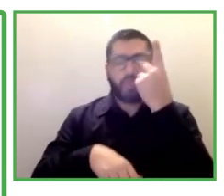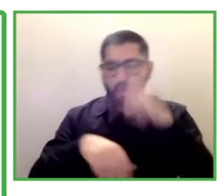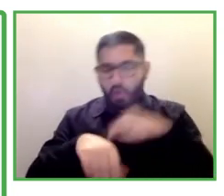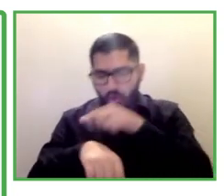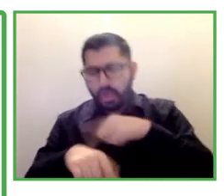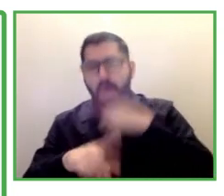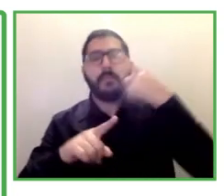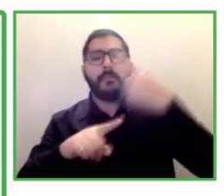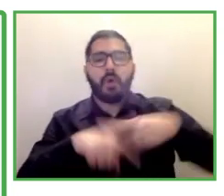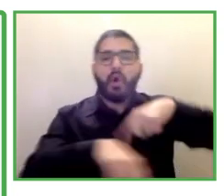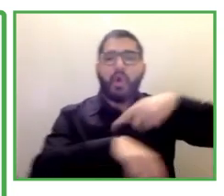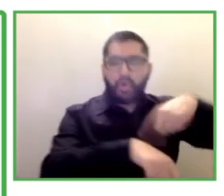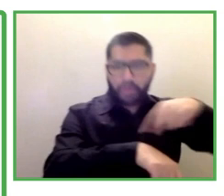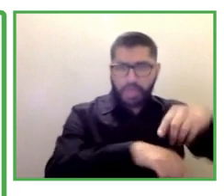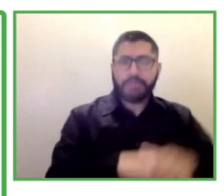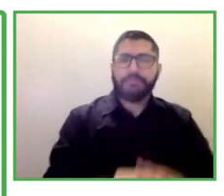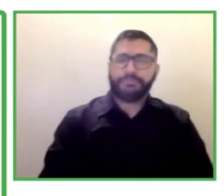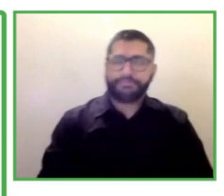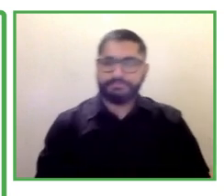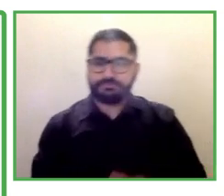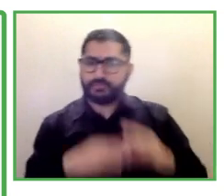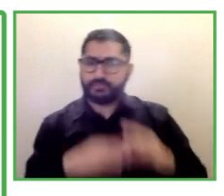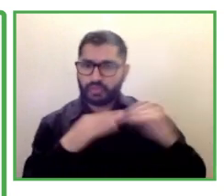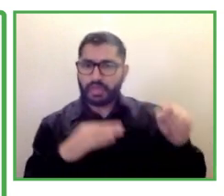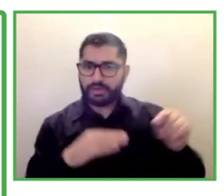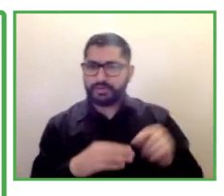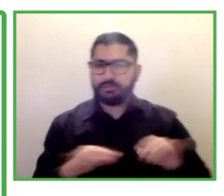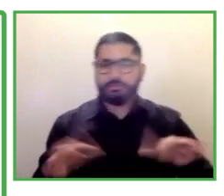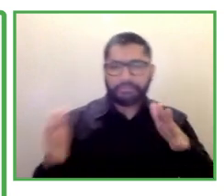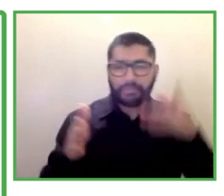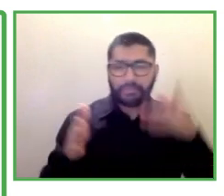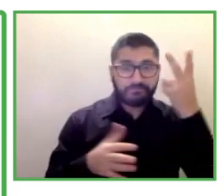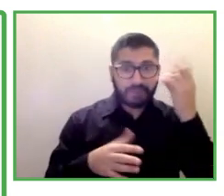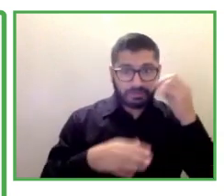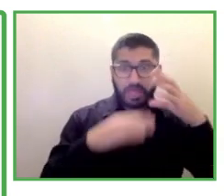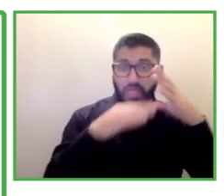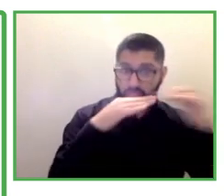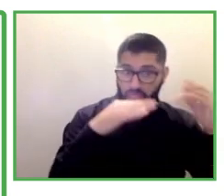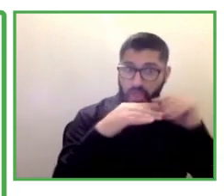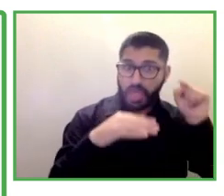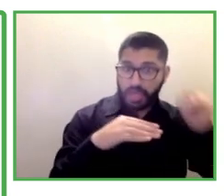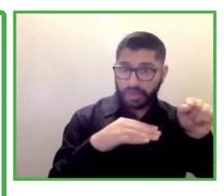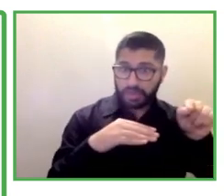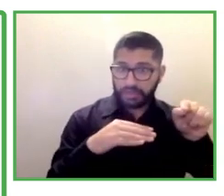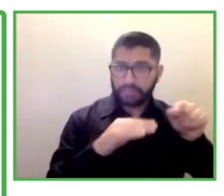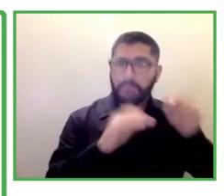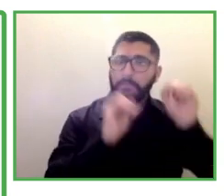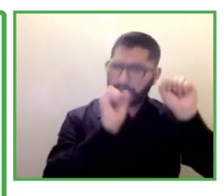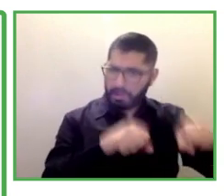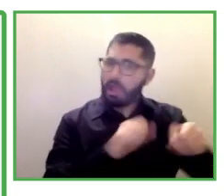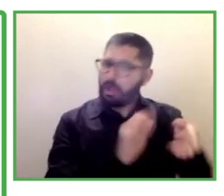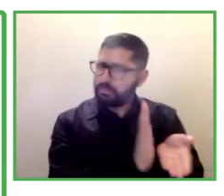to our economy um and paying taxes and and um a part of the the overall australian workforce